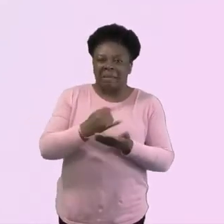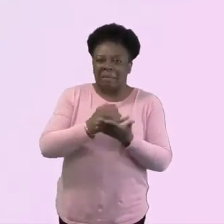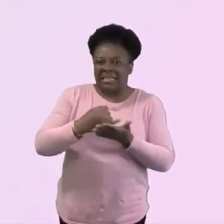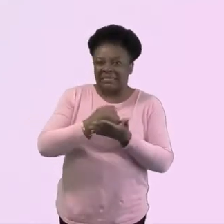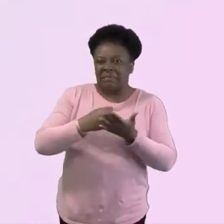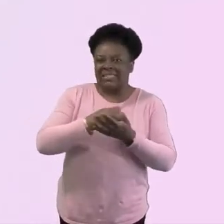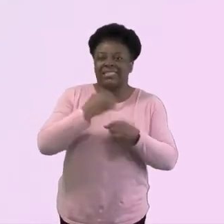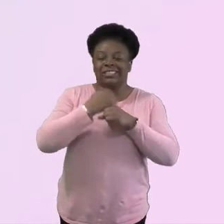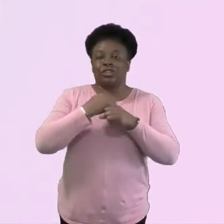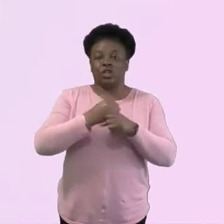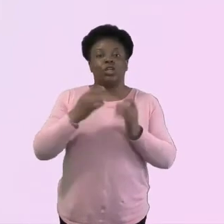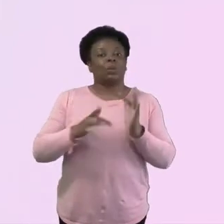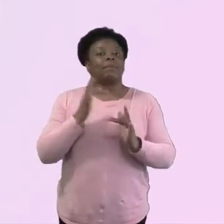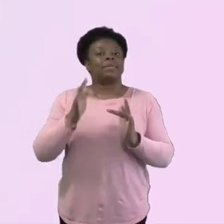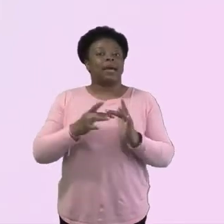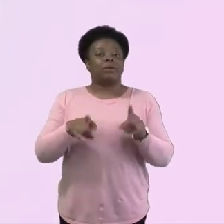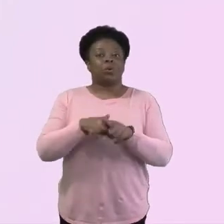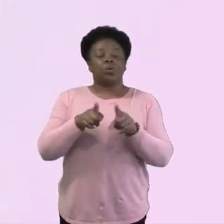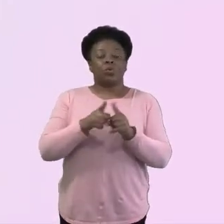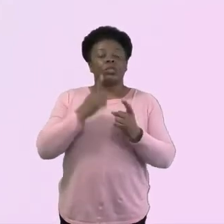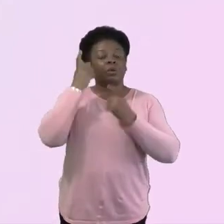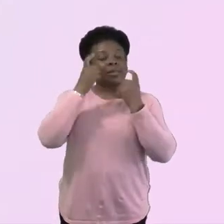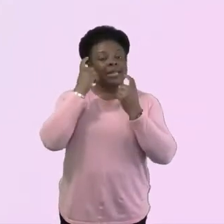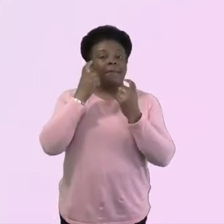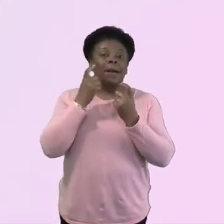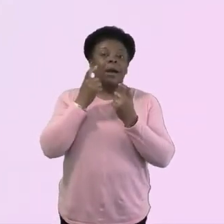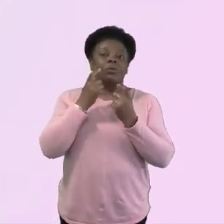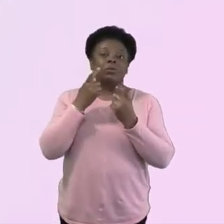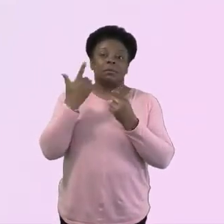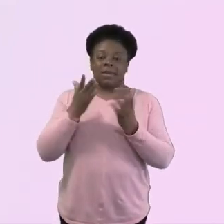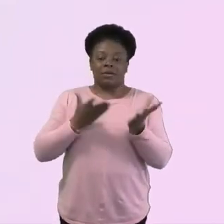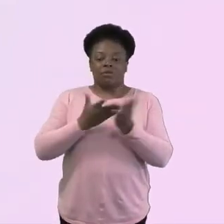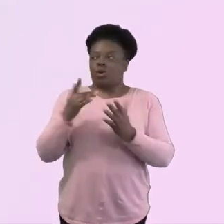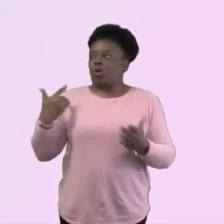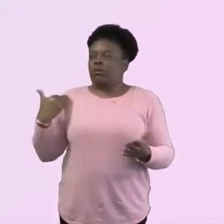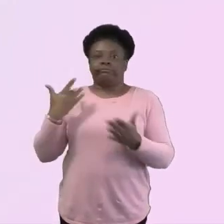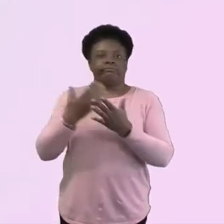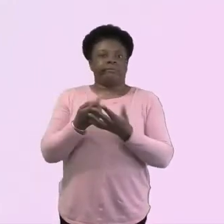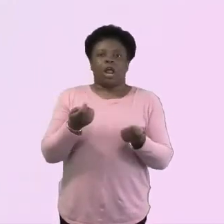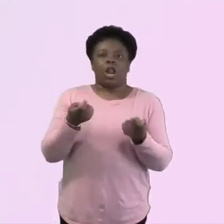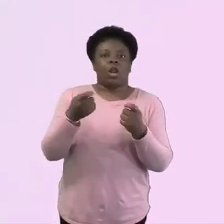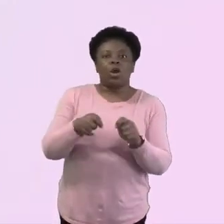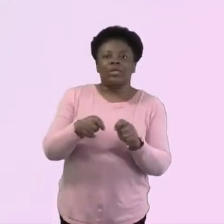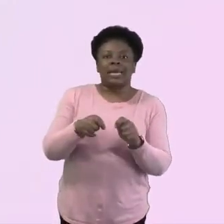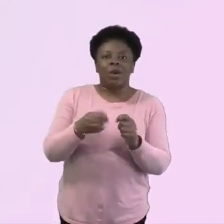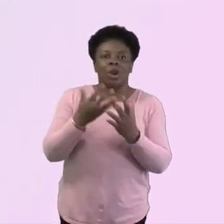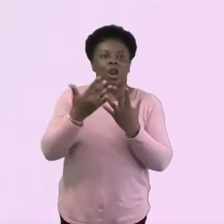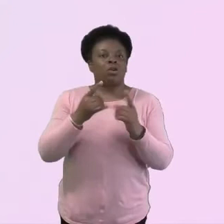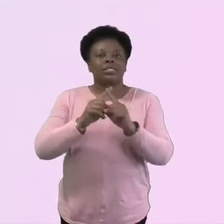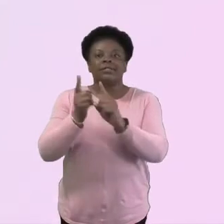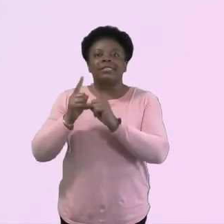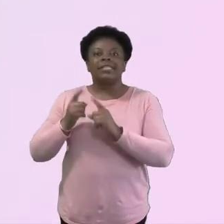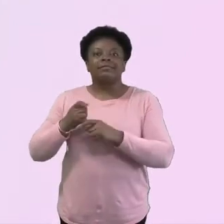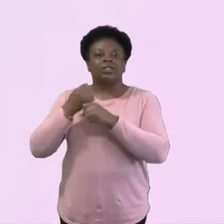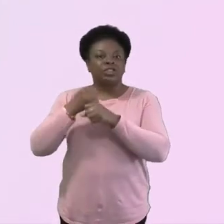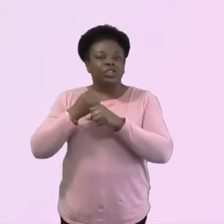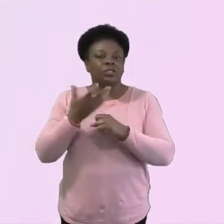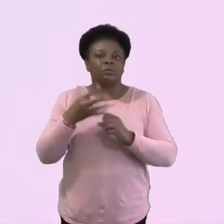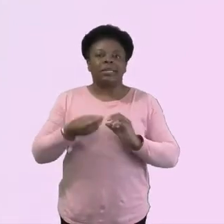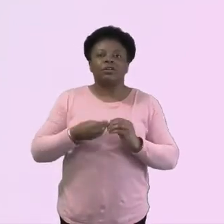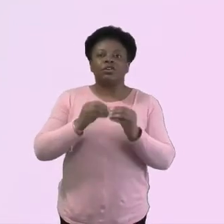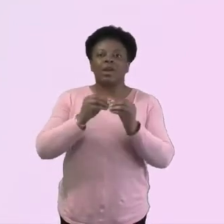lockdown as well, it's proved a great way for people to keep in touch. Lots of people have produced Messy Church resources and sent them